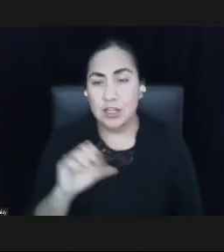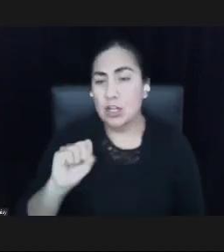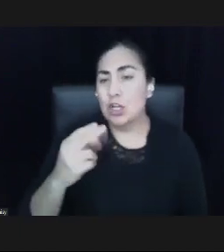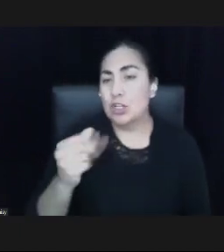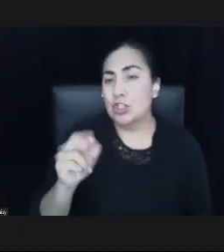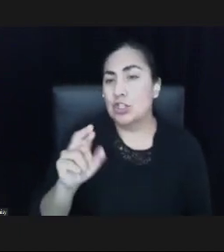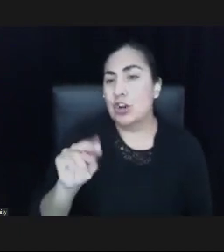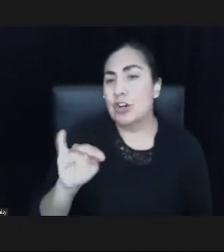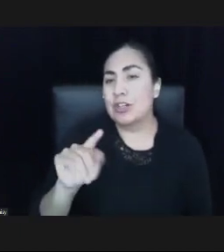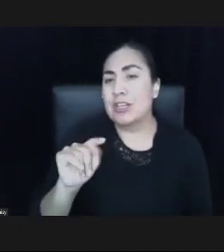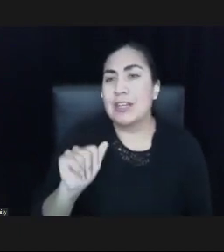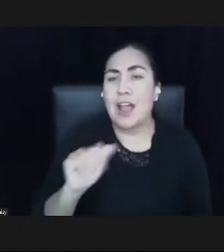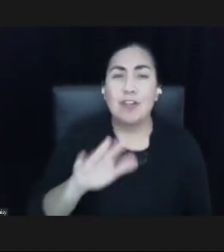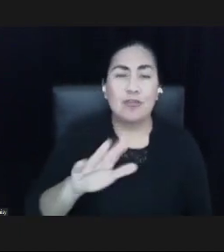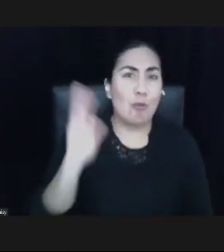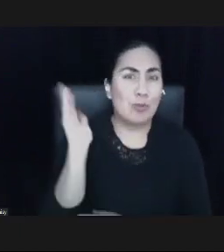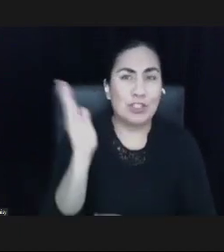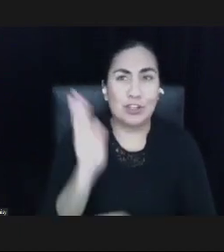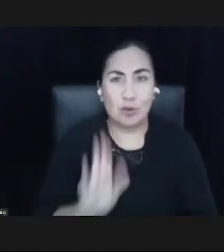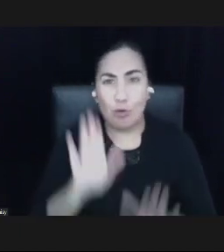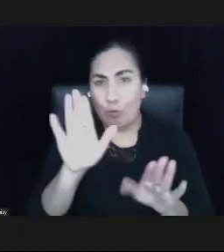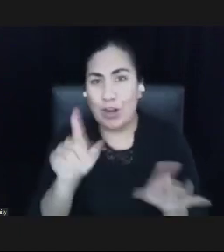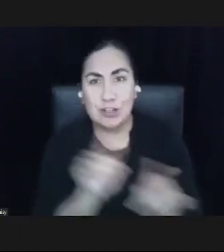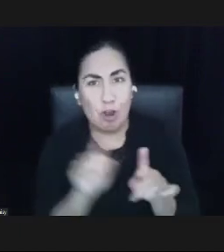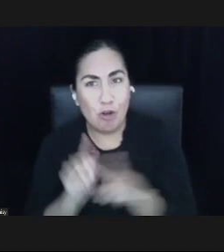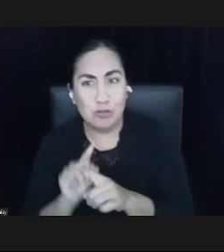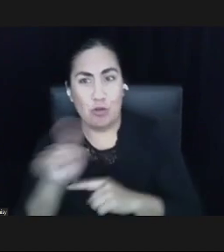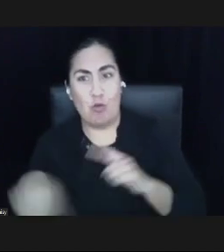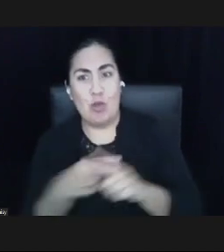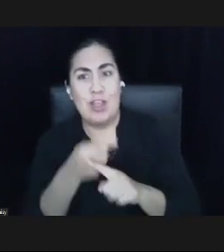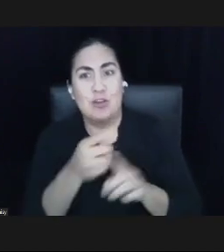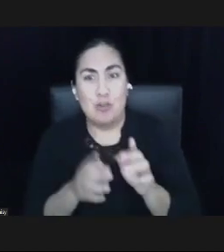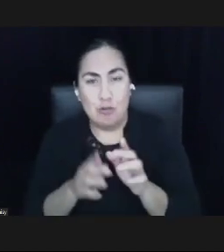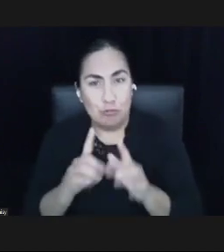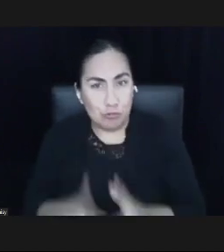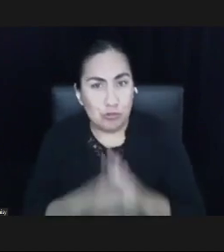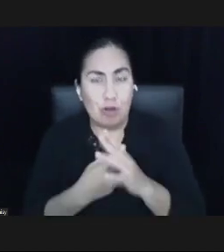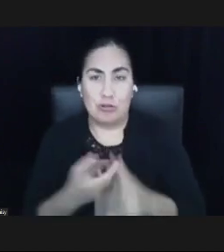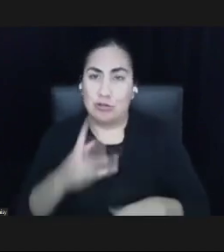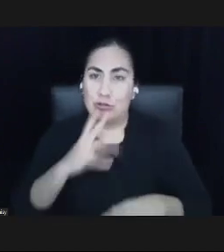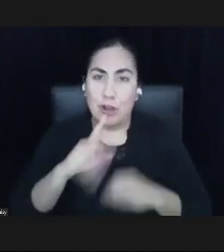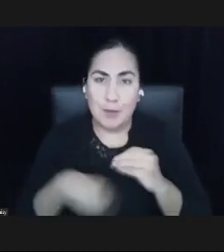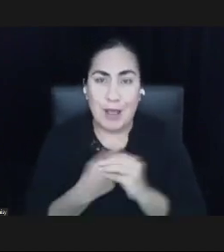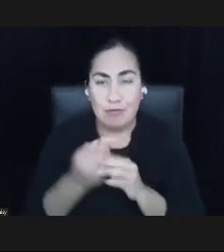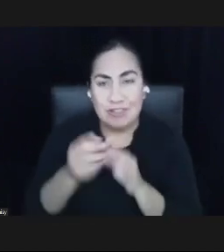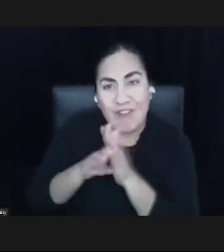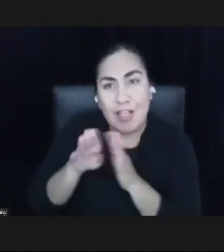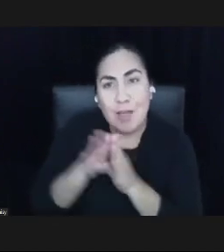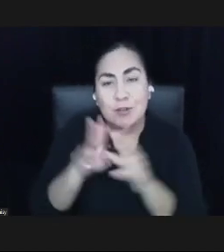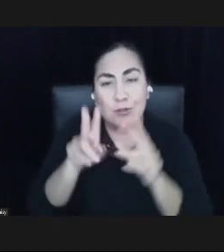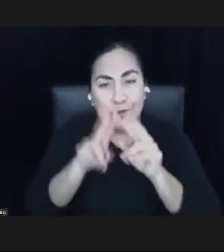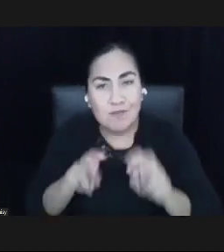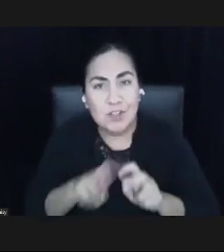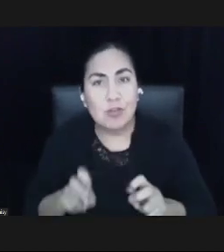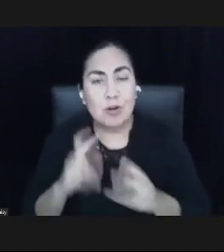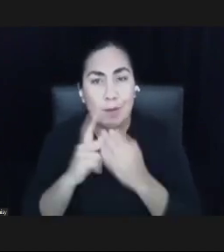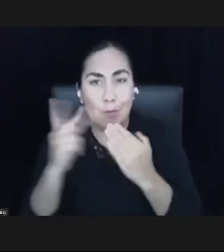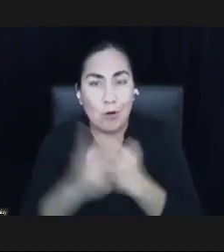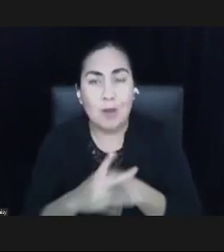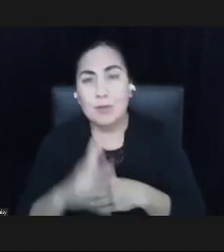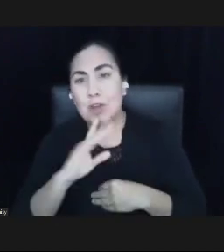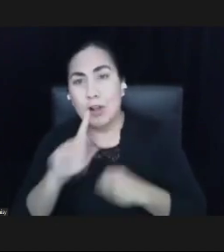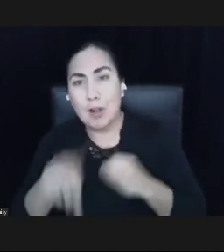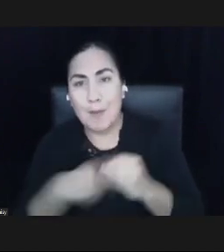as well. And when you went into the developmental inventory diagram and you spoke about the minimization stage through